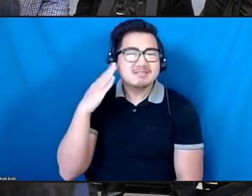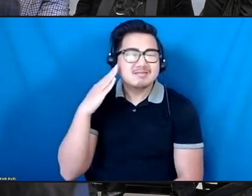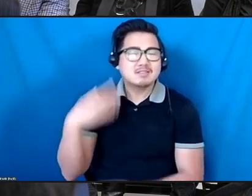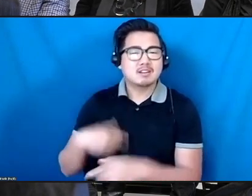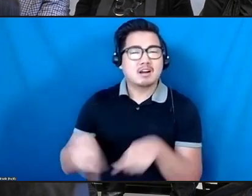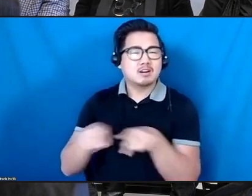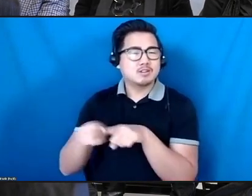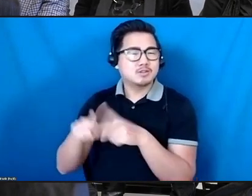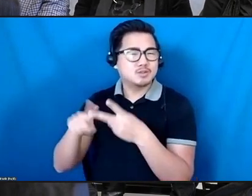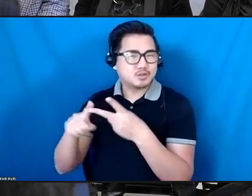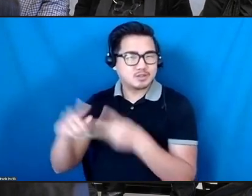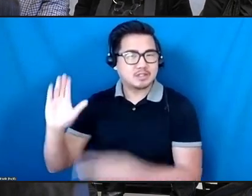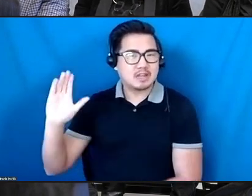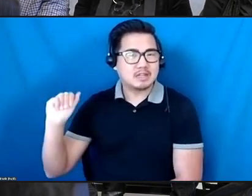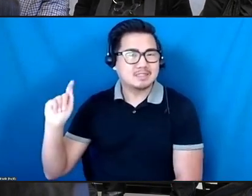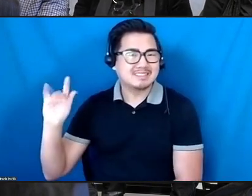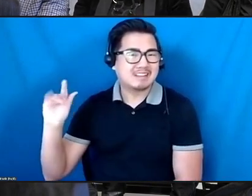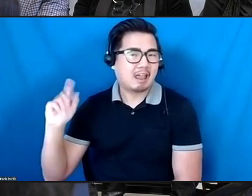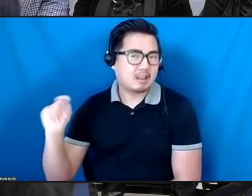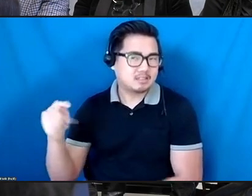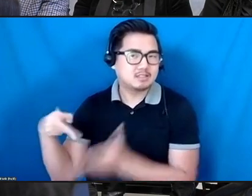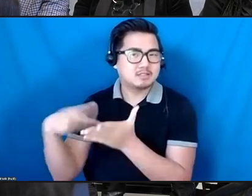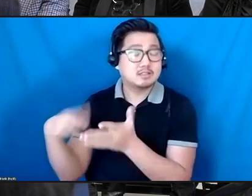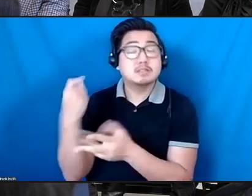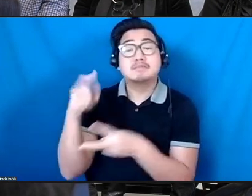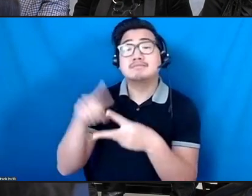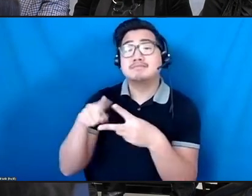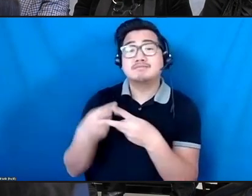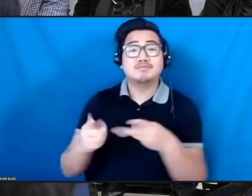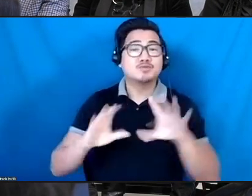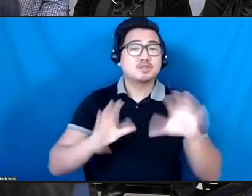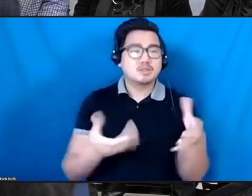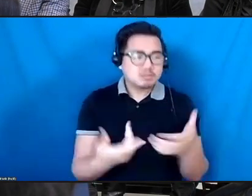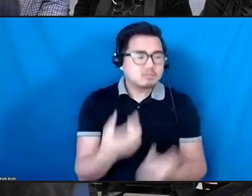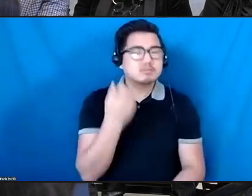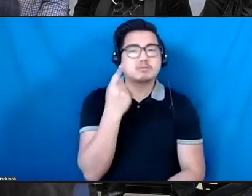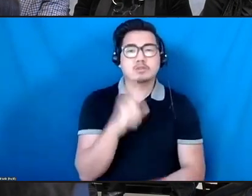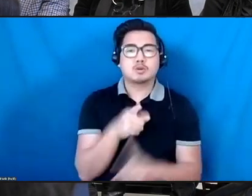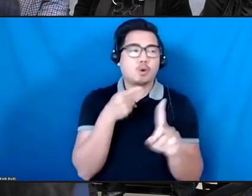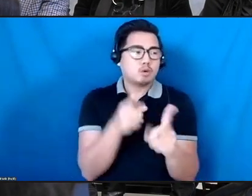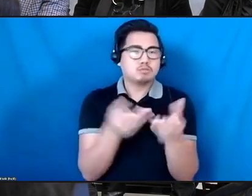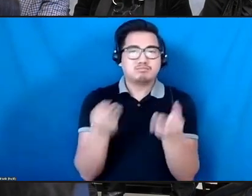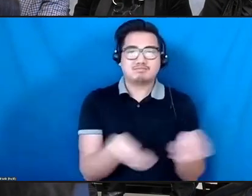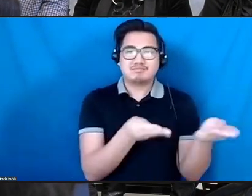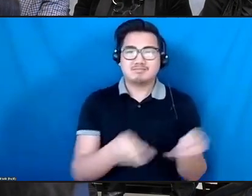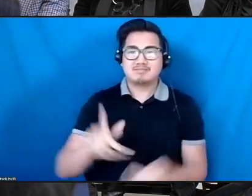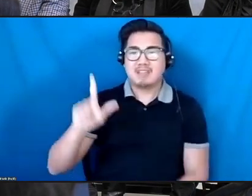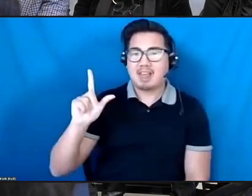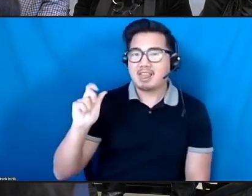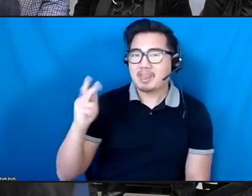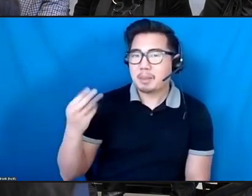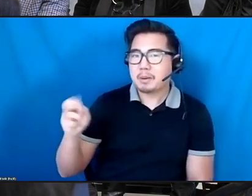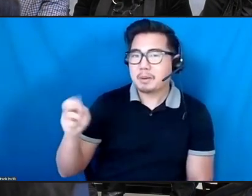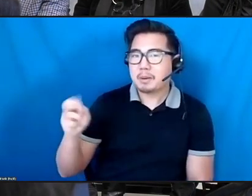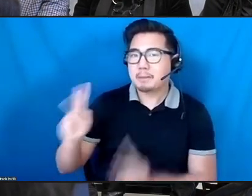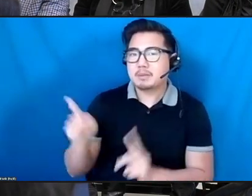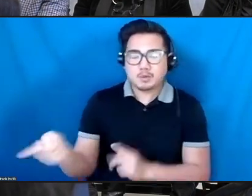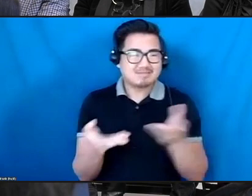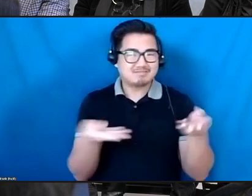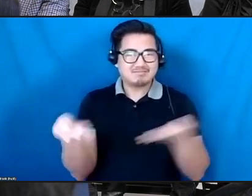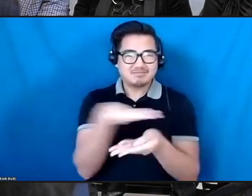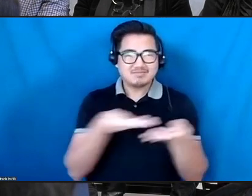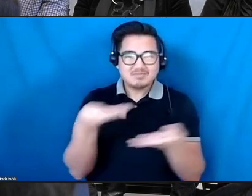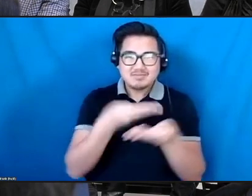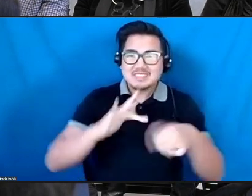Branch of Knowledge is dedicated to acting as a bridge between Lenape people, resources, community, and land here on Lenape Hoking.